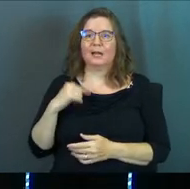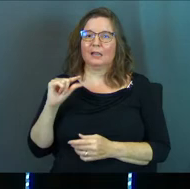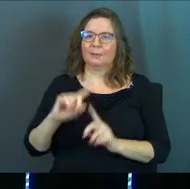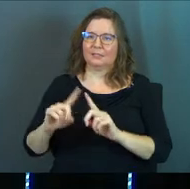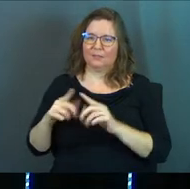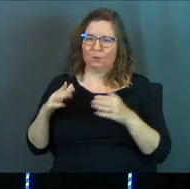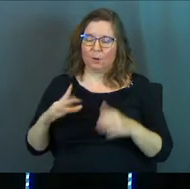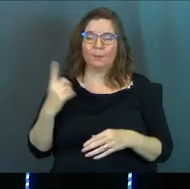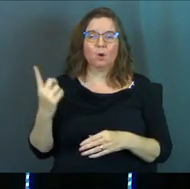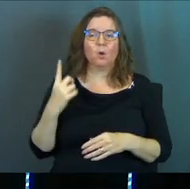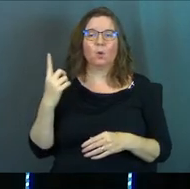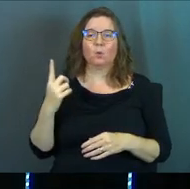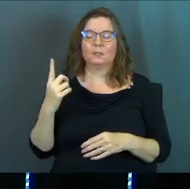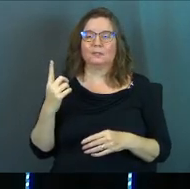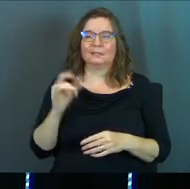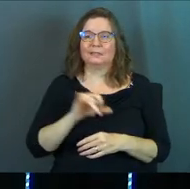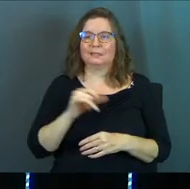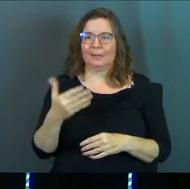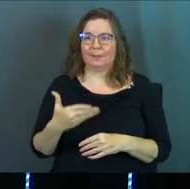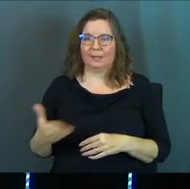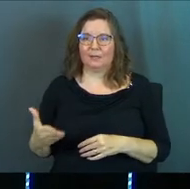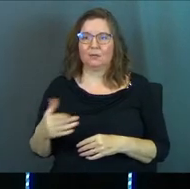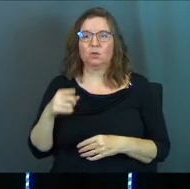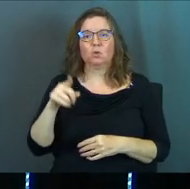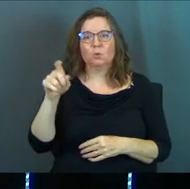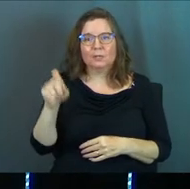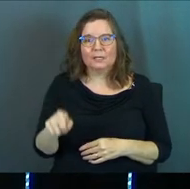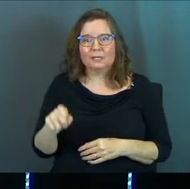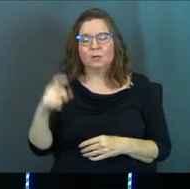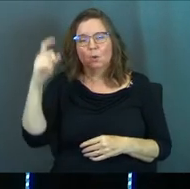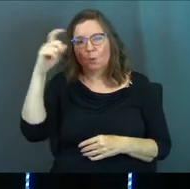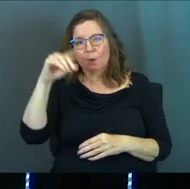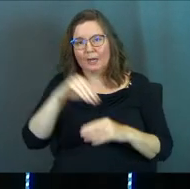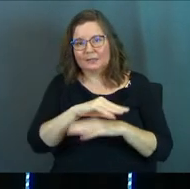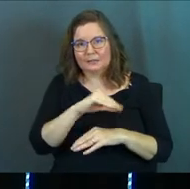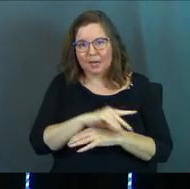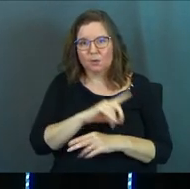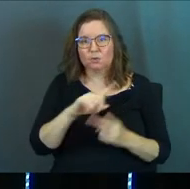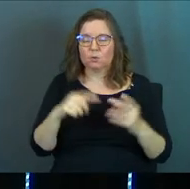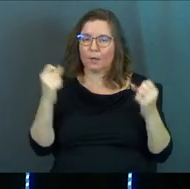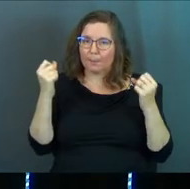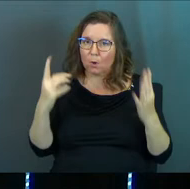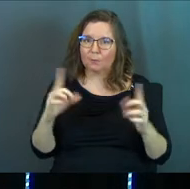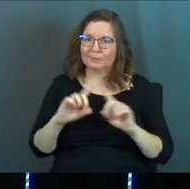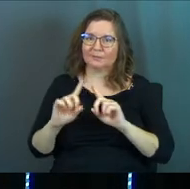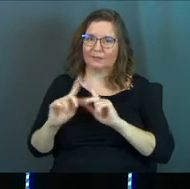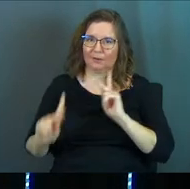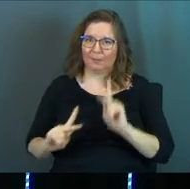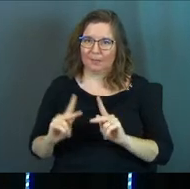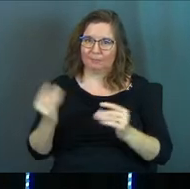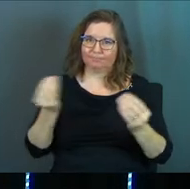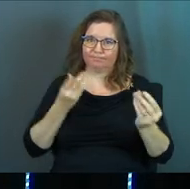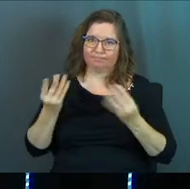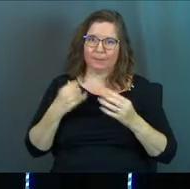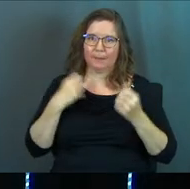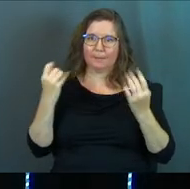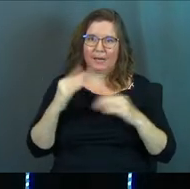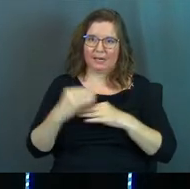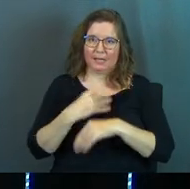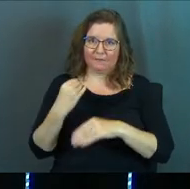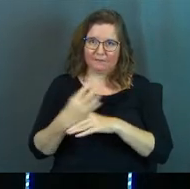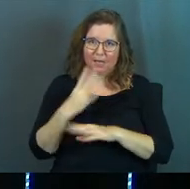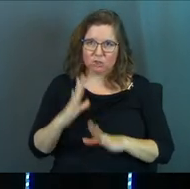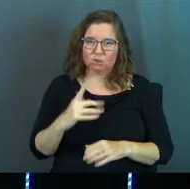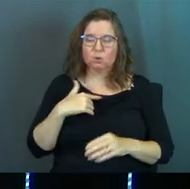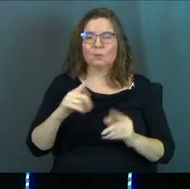different ways, but it's always all essentially the same thing. You need wise counsel. You need a multitude of counsel. You need many advisors.